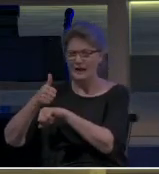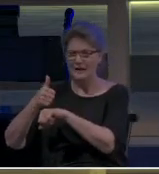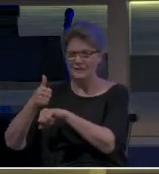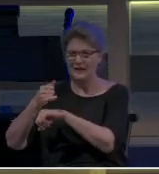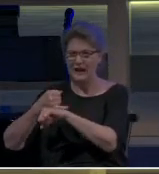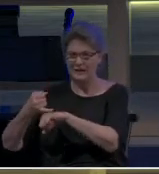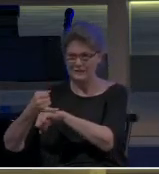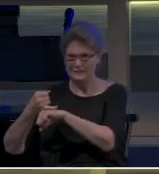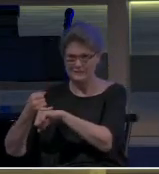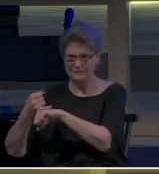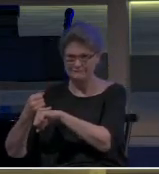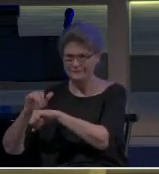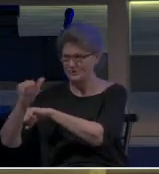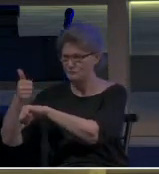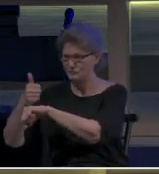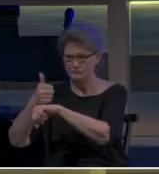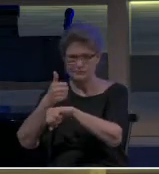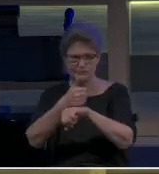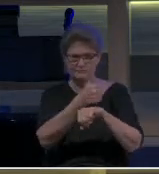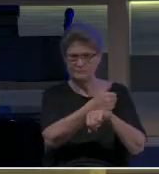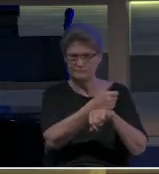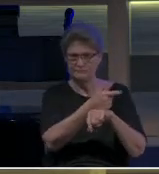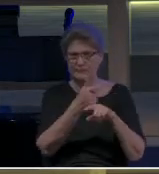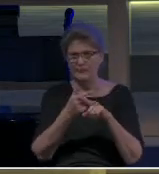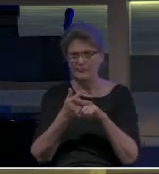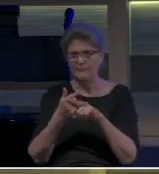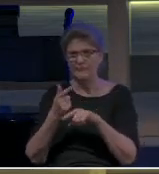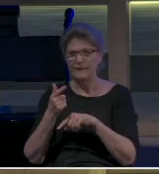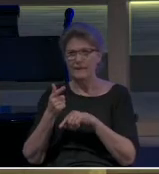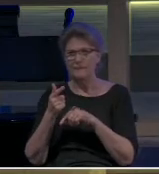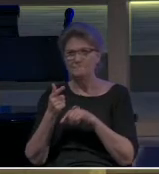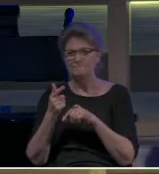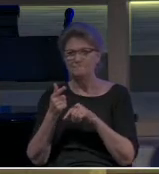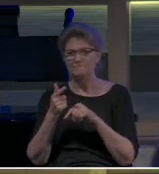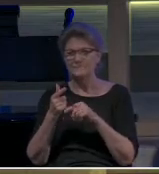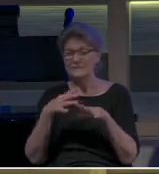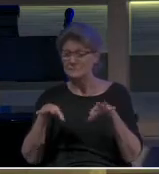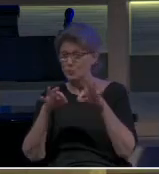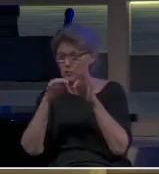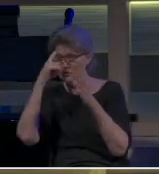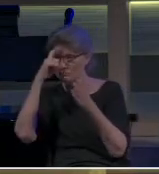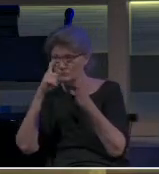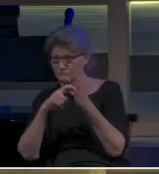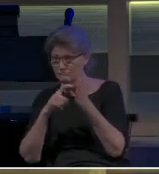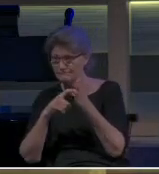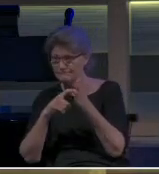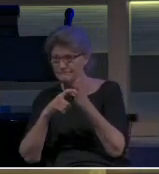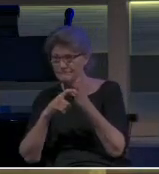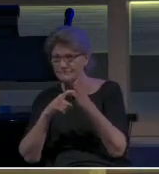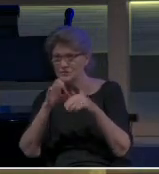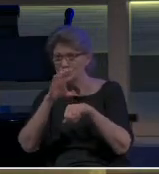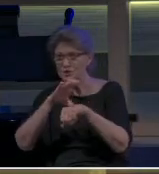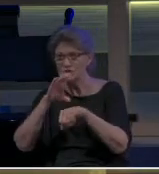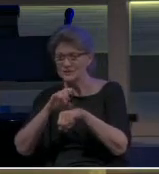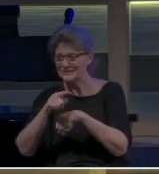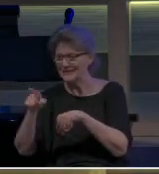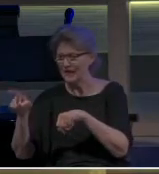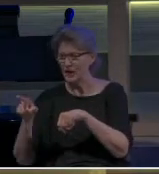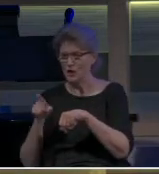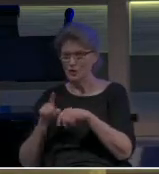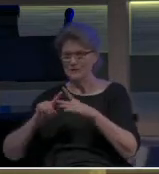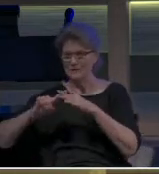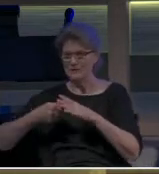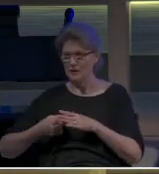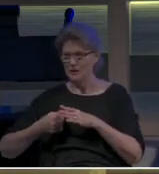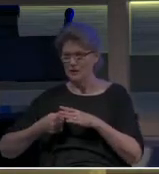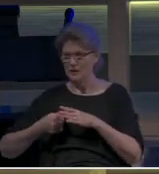is being sent to minister to. And it's important for us to recognize that those churches were started